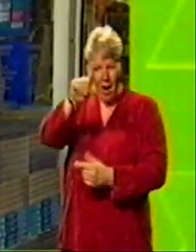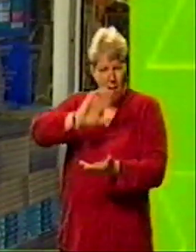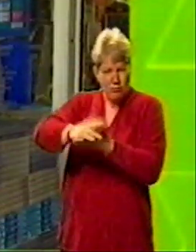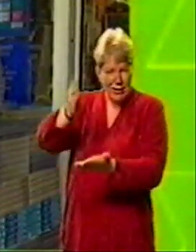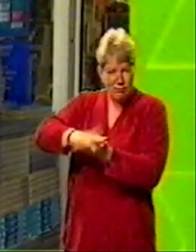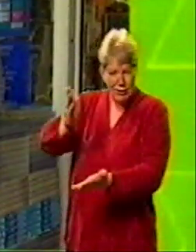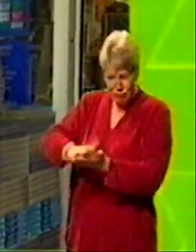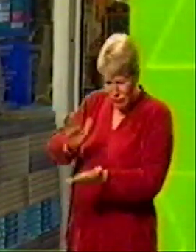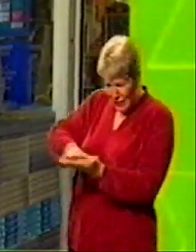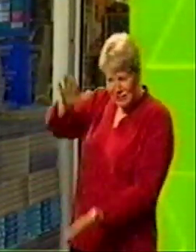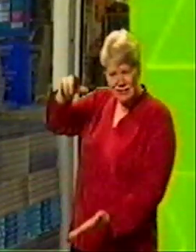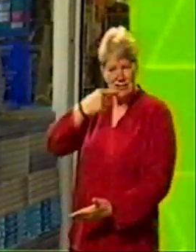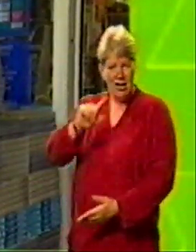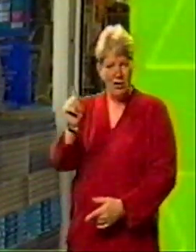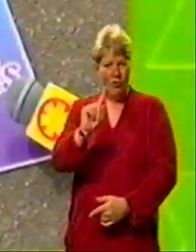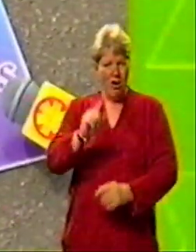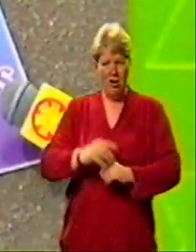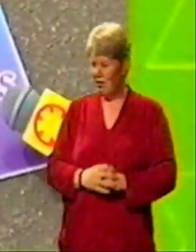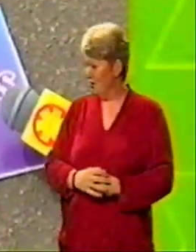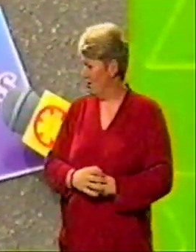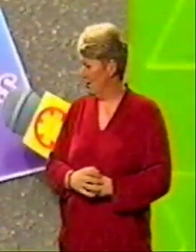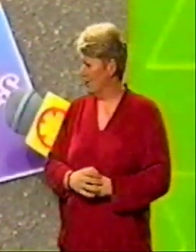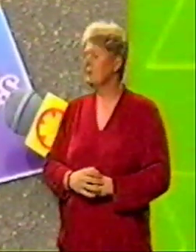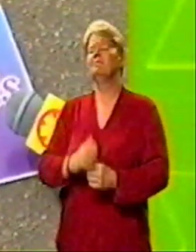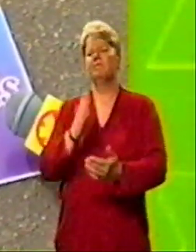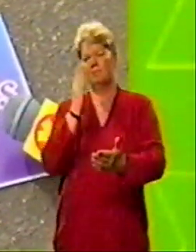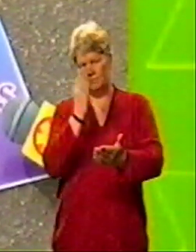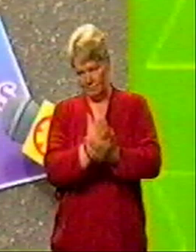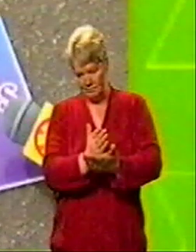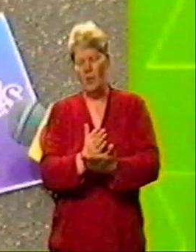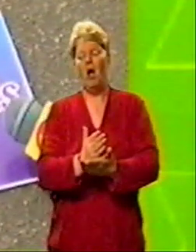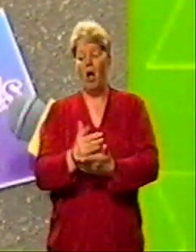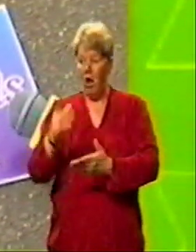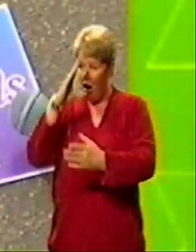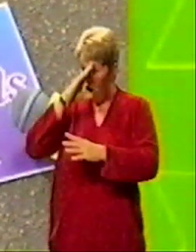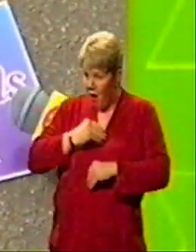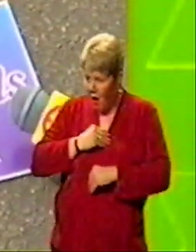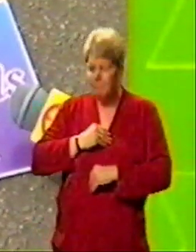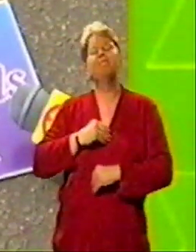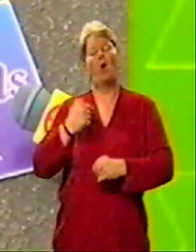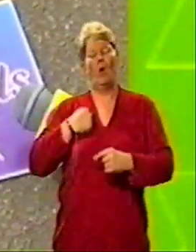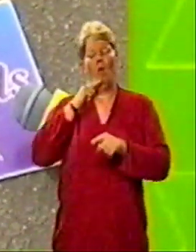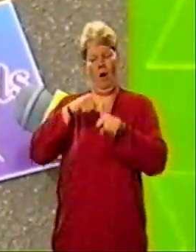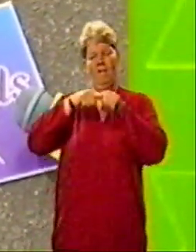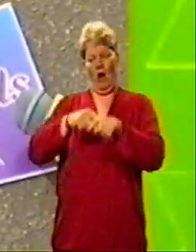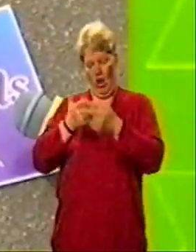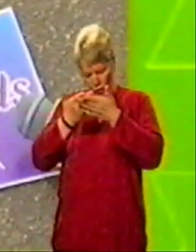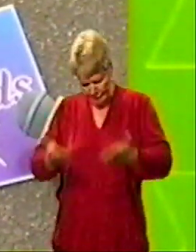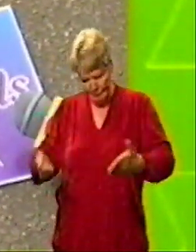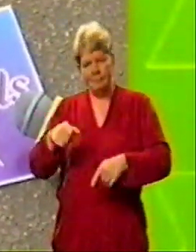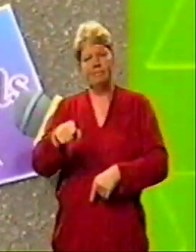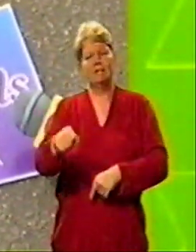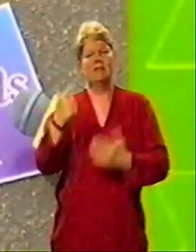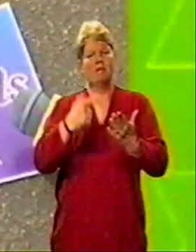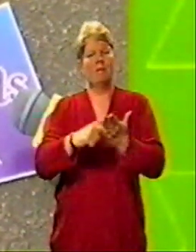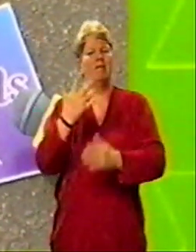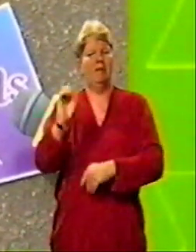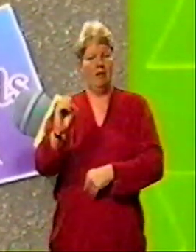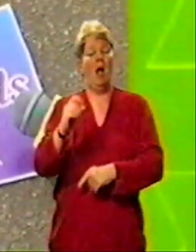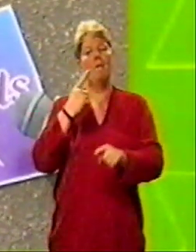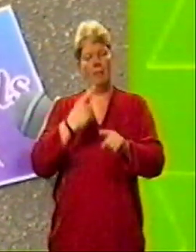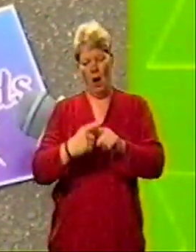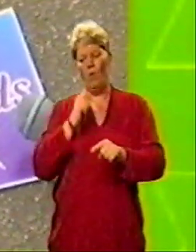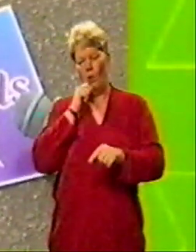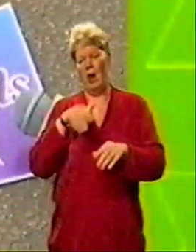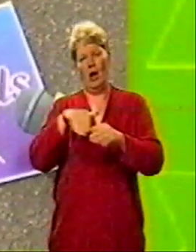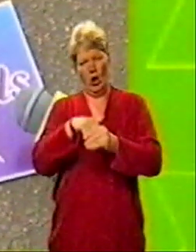catalogues that have already been printed? Since Short Change brought this to our attention, we've decided to honour the offer in the catalogue, and any future orders will